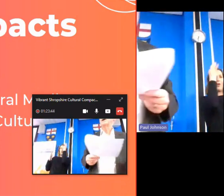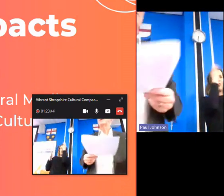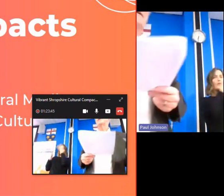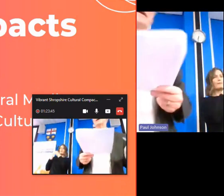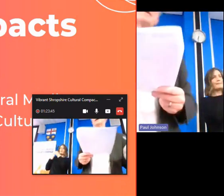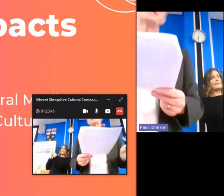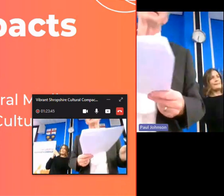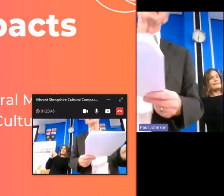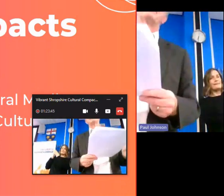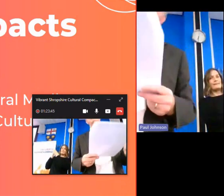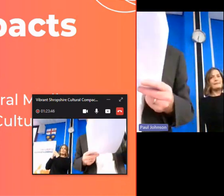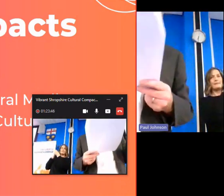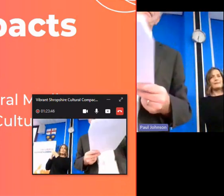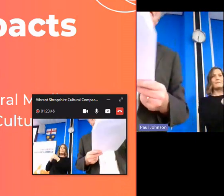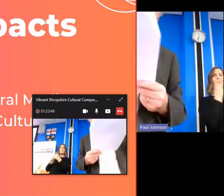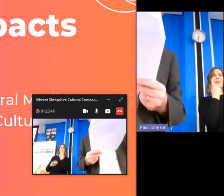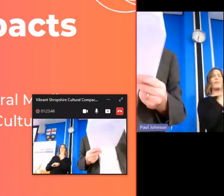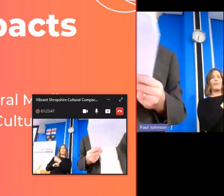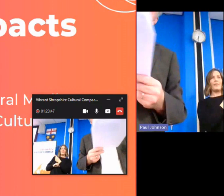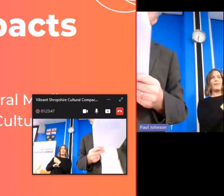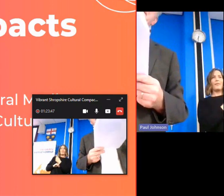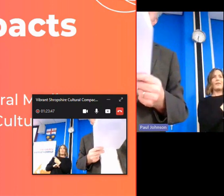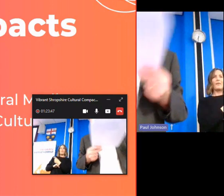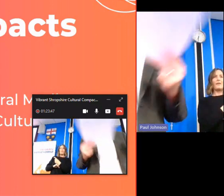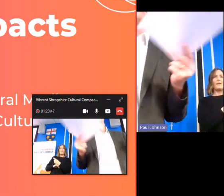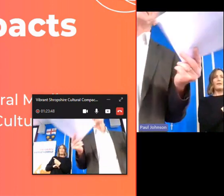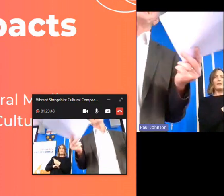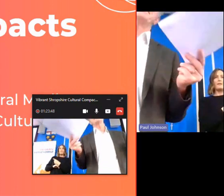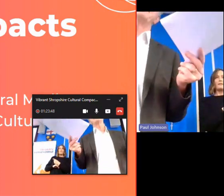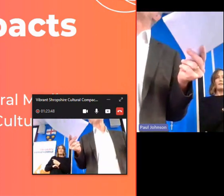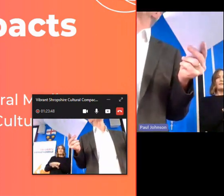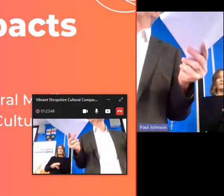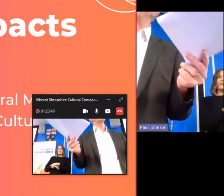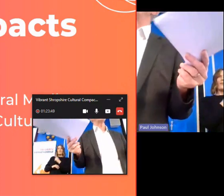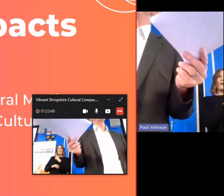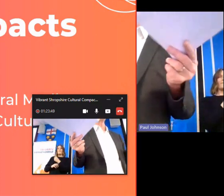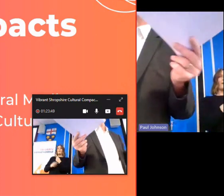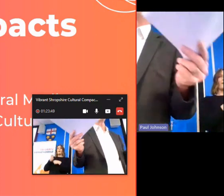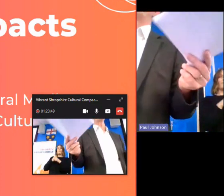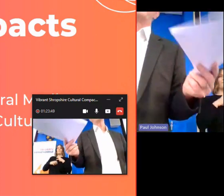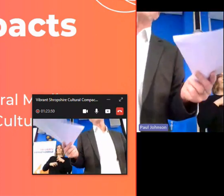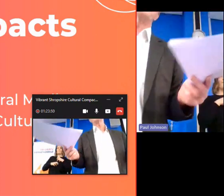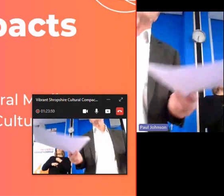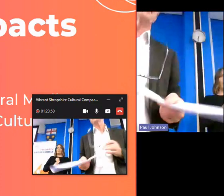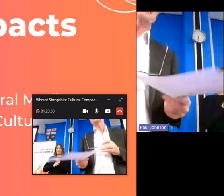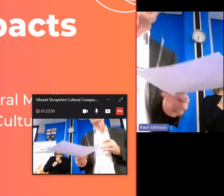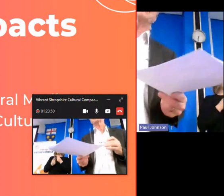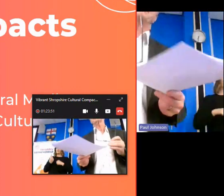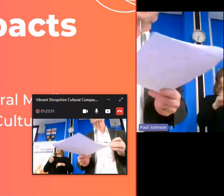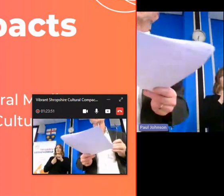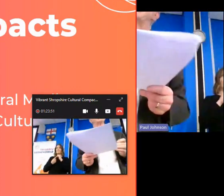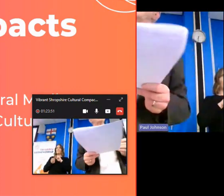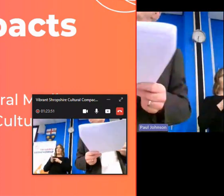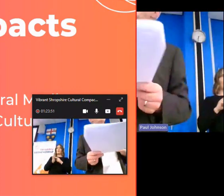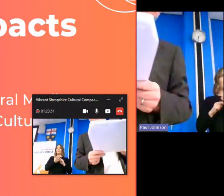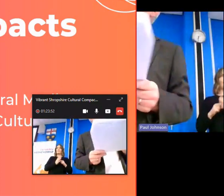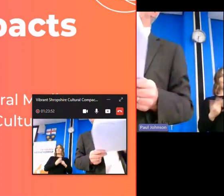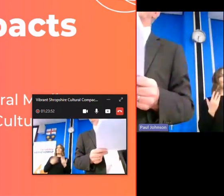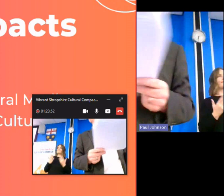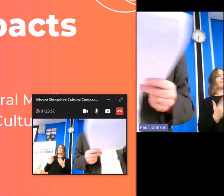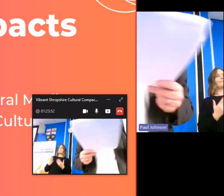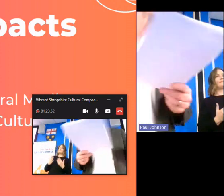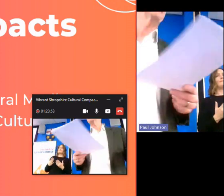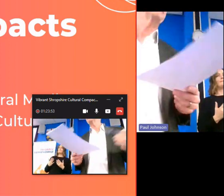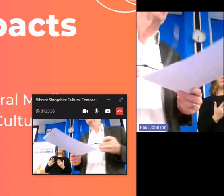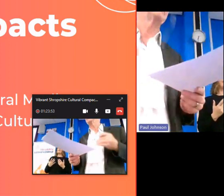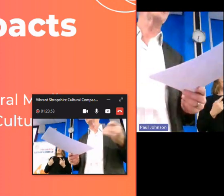and that uh really was a you know a frustration for many of those organizations throwing